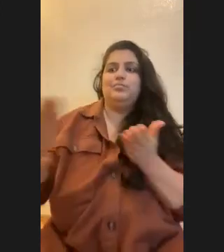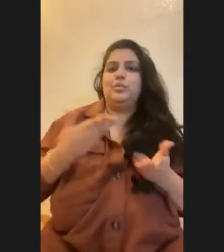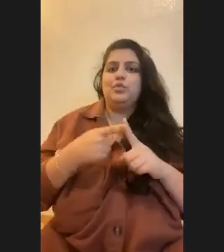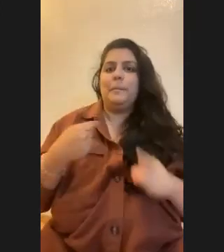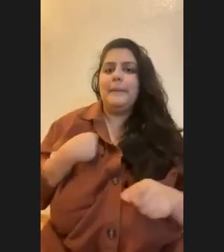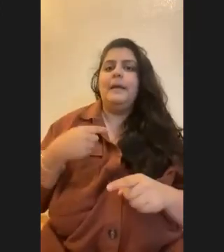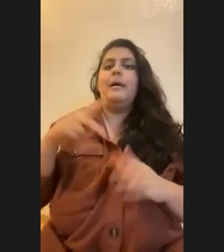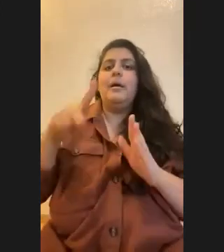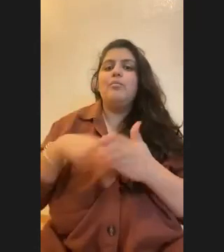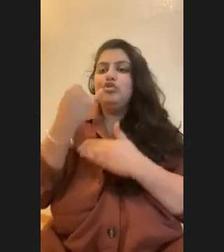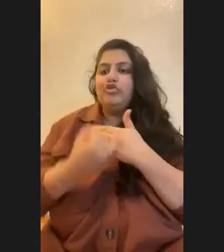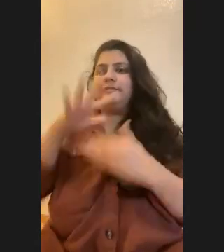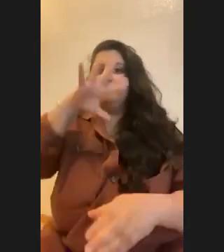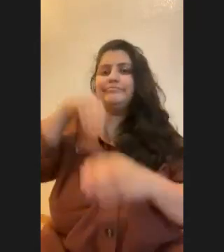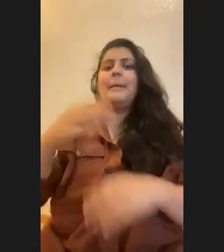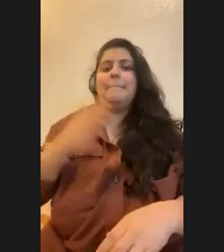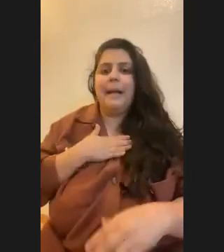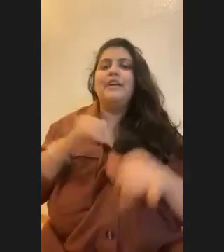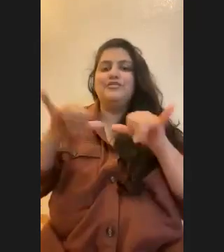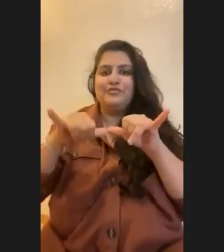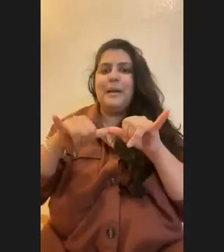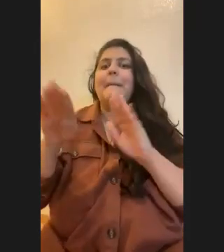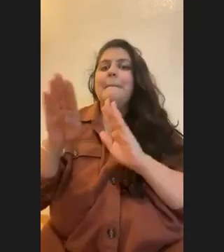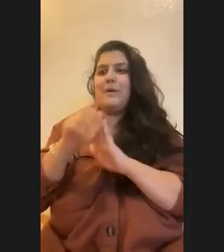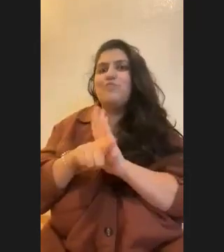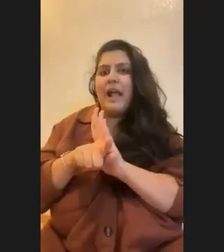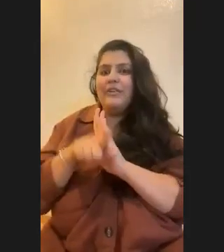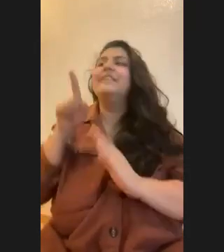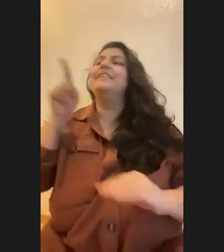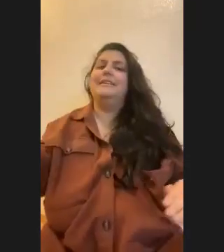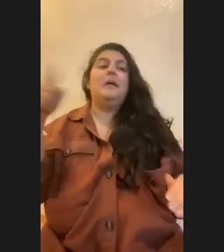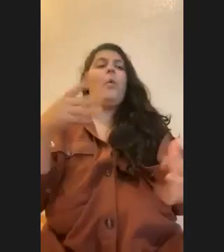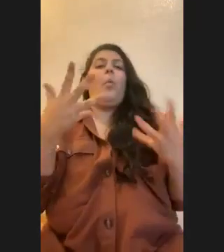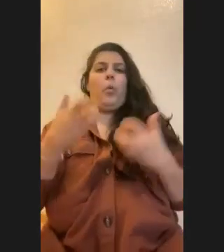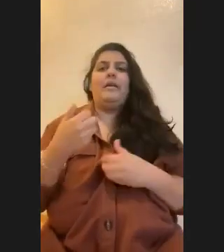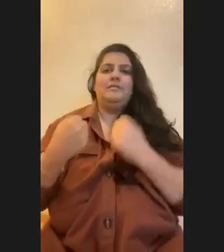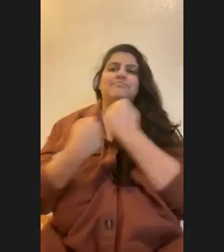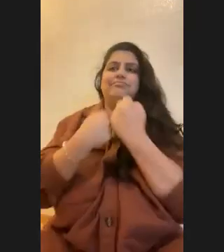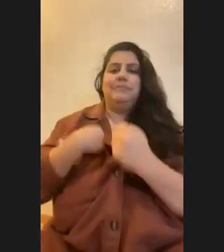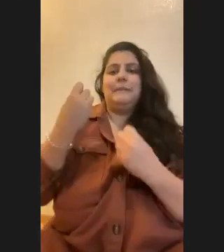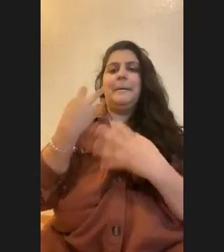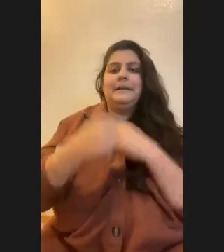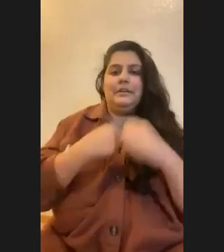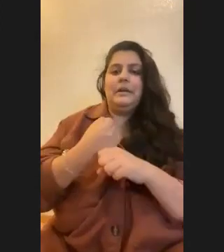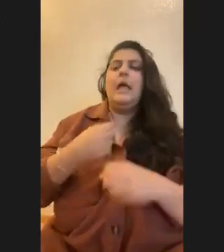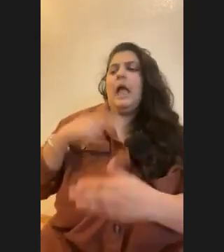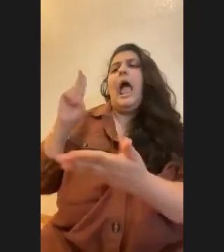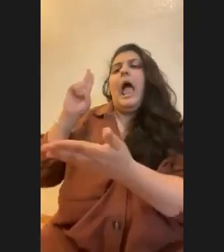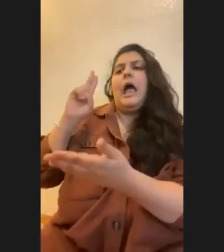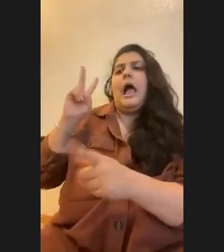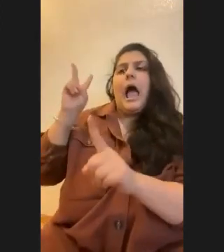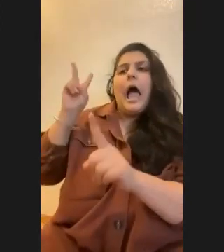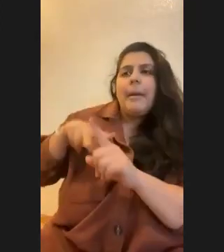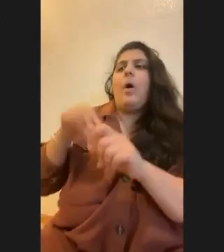my engineering background. It's something she'd been wanting to do for a few years. So I applied to work with her for a PhD. And so now I'm pursuing my